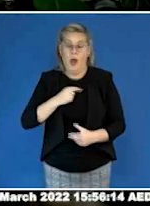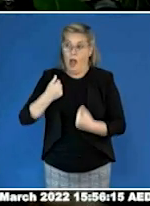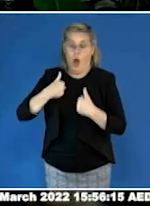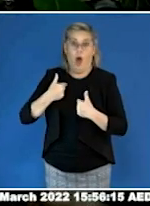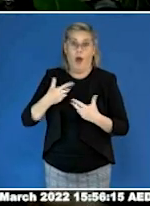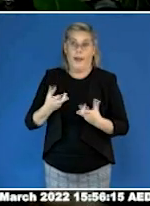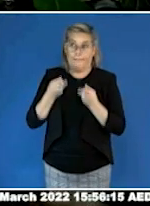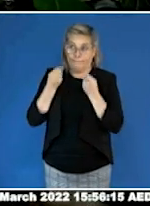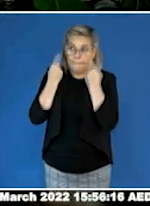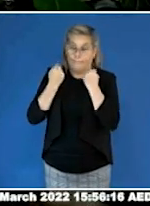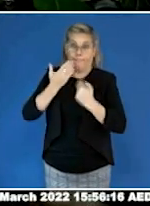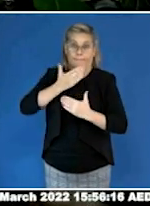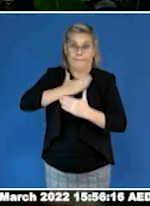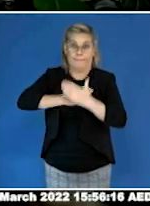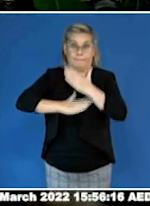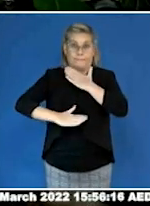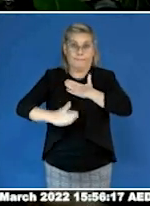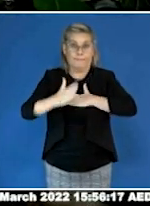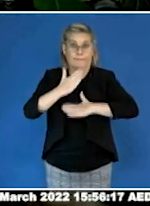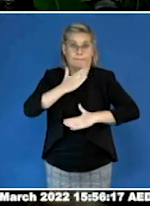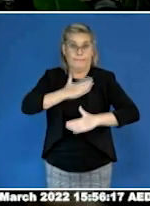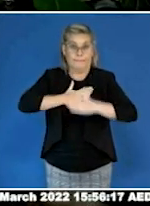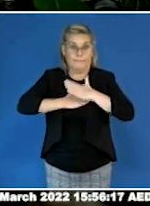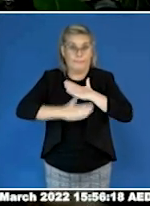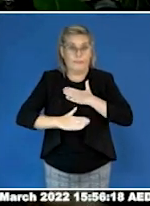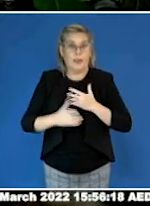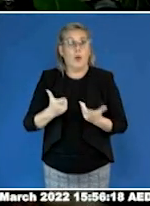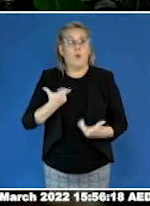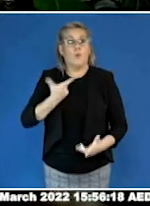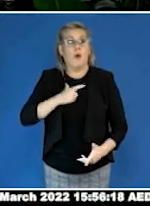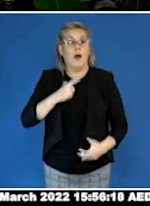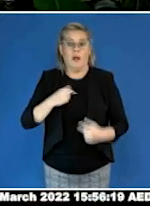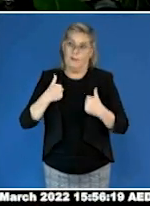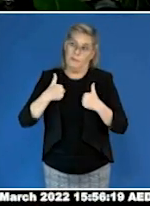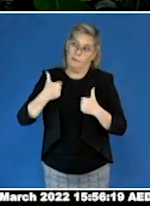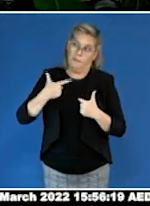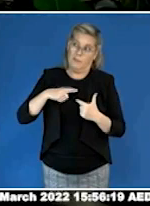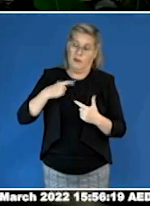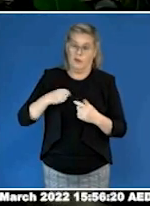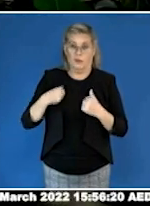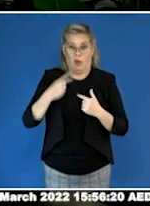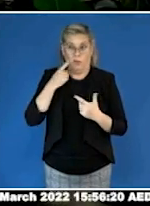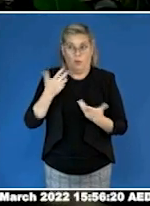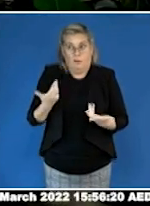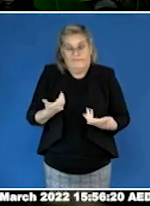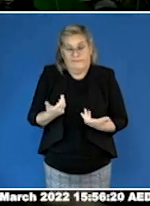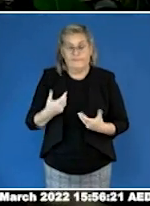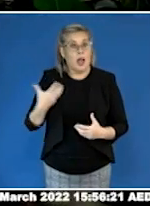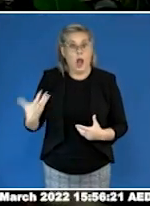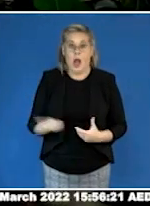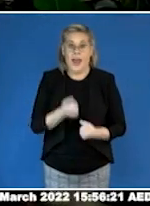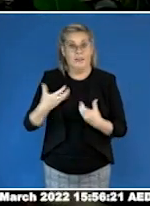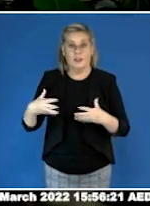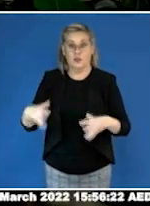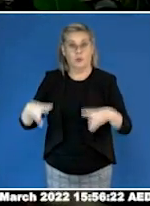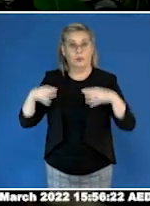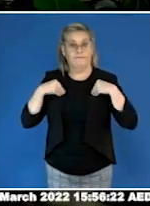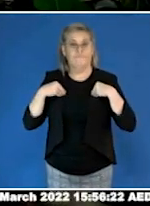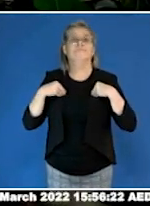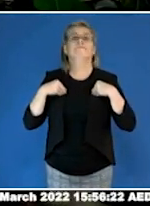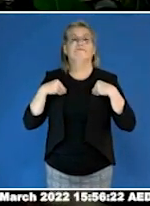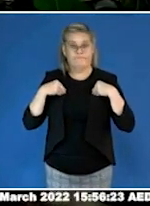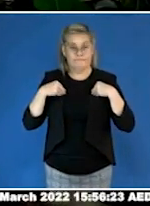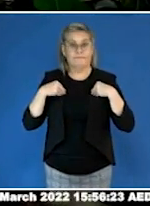That's what happens when you soak one child in shame and give permission to another to hate. That quote is from Hannah Gadsby,